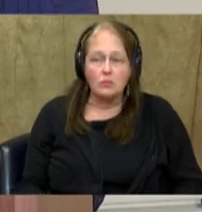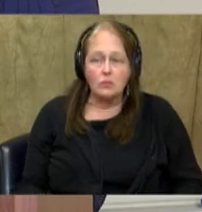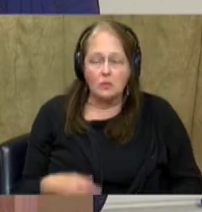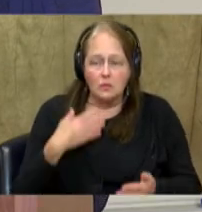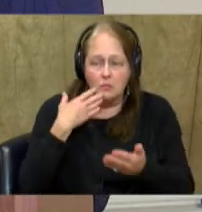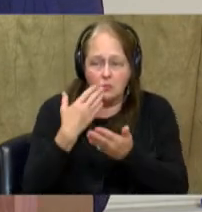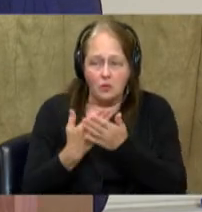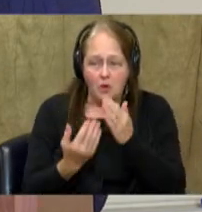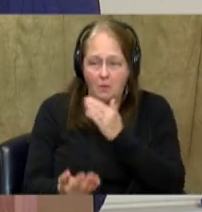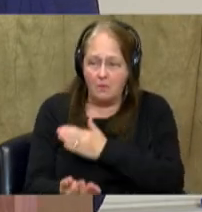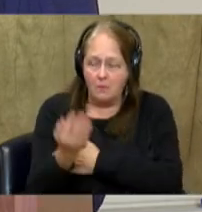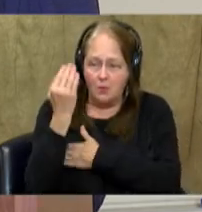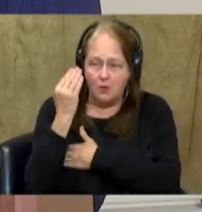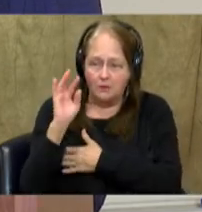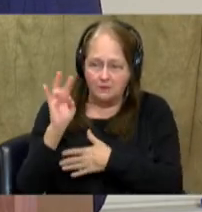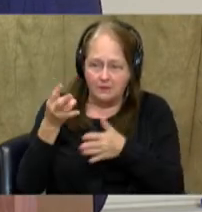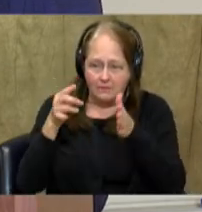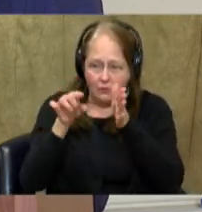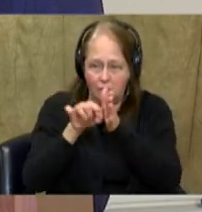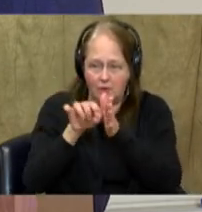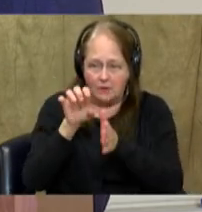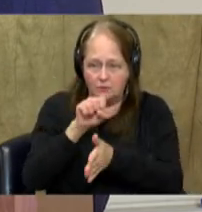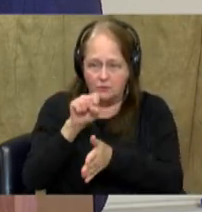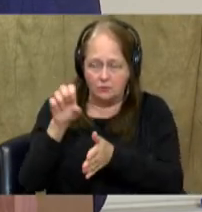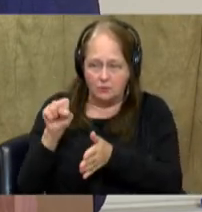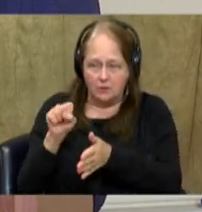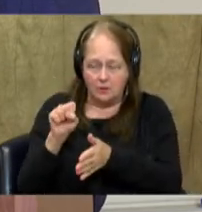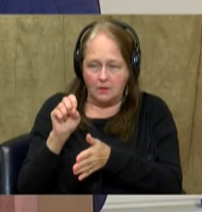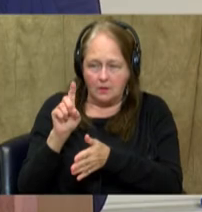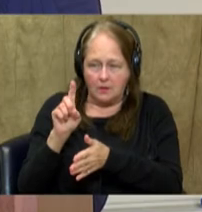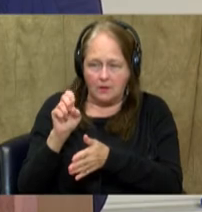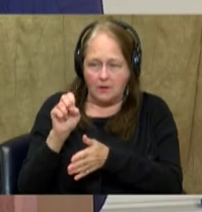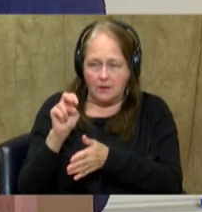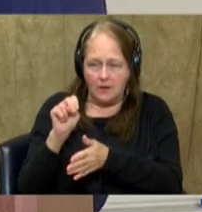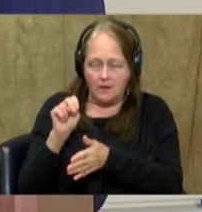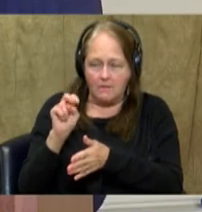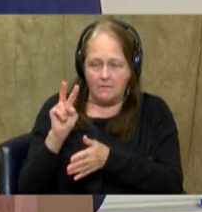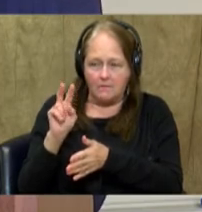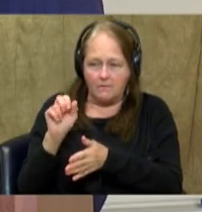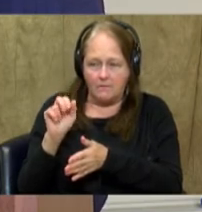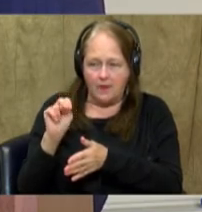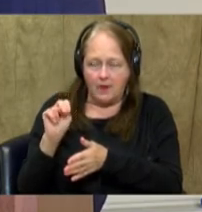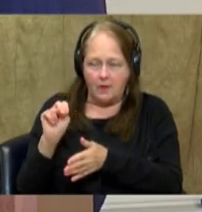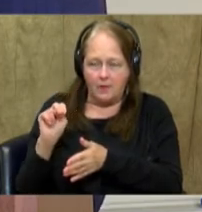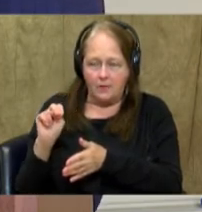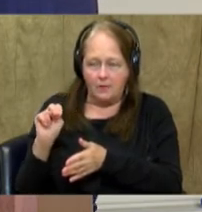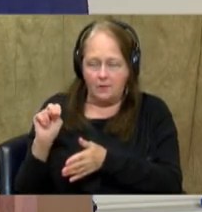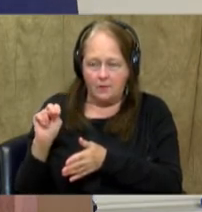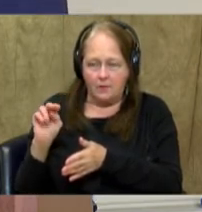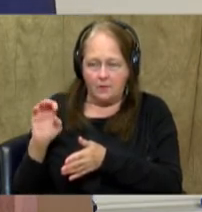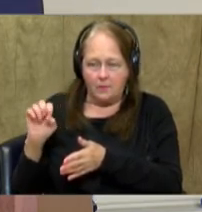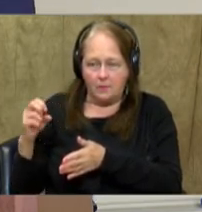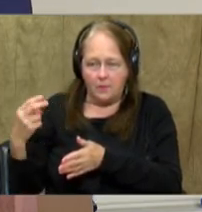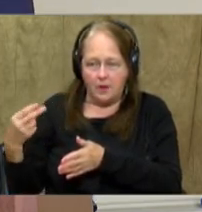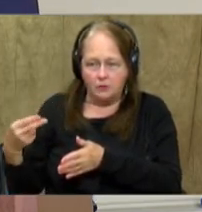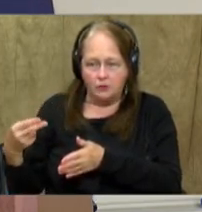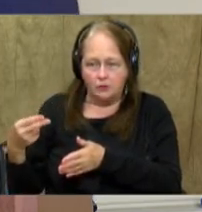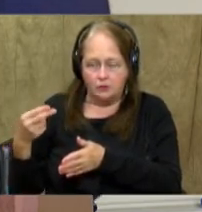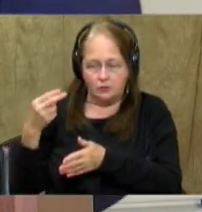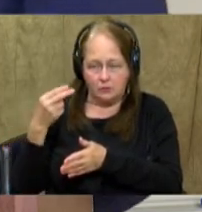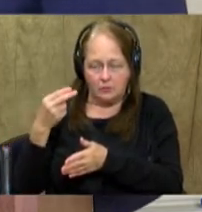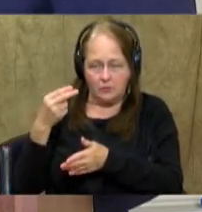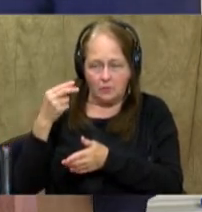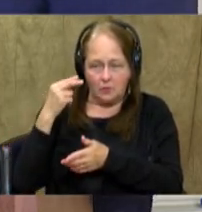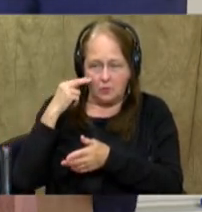Good morning, this is 7th grade social studies and I'm Ms. Dena Vandenbosch and let's learn some geography together. Today we're going to be looking